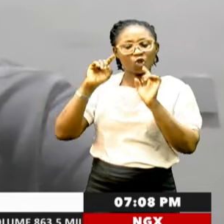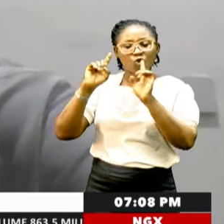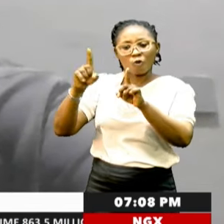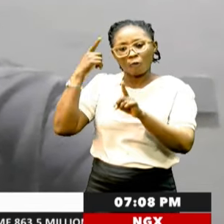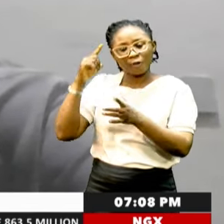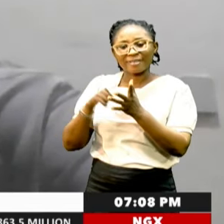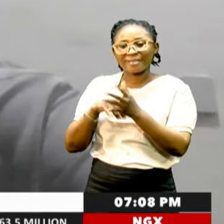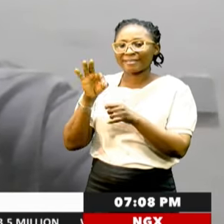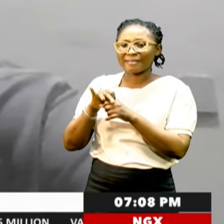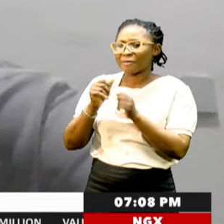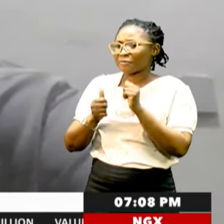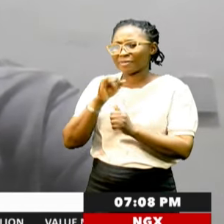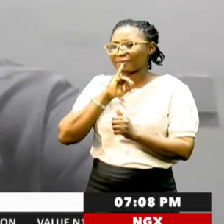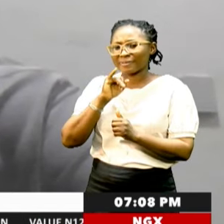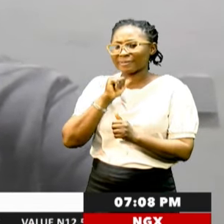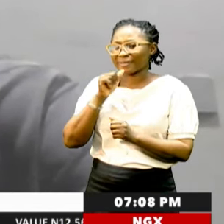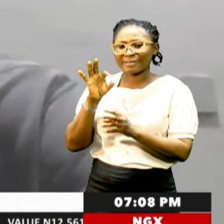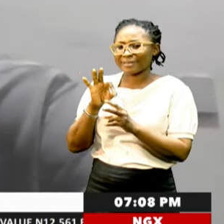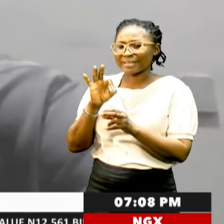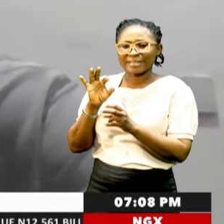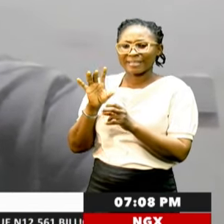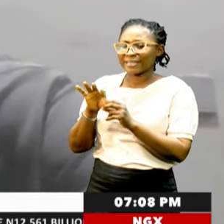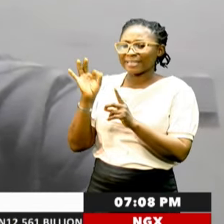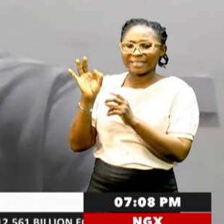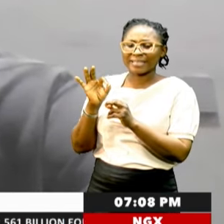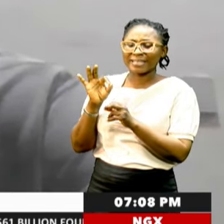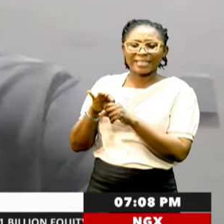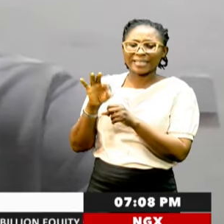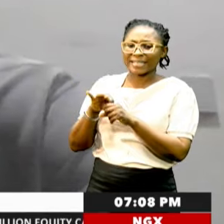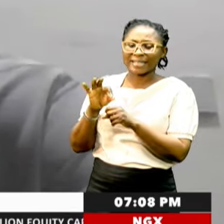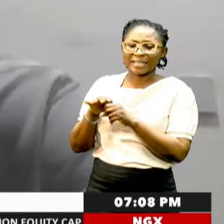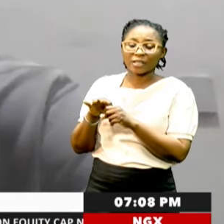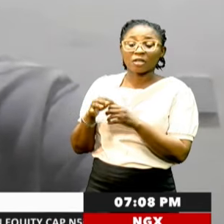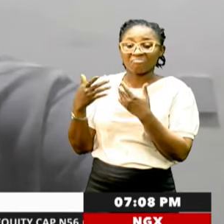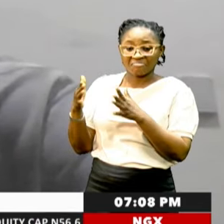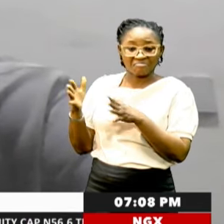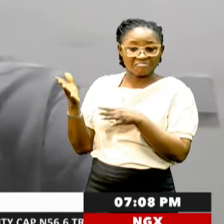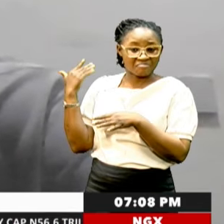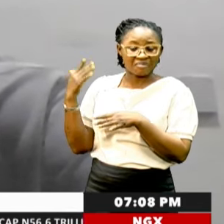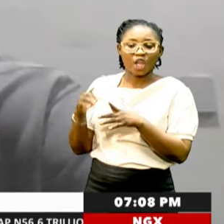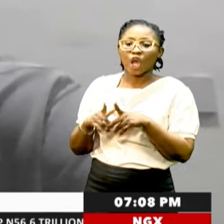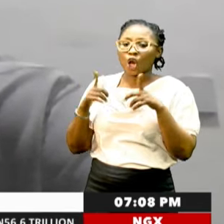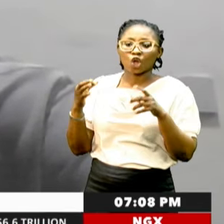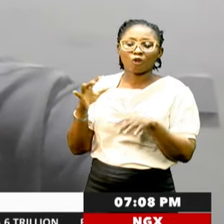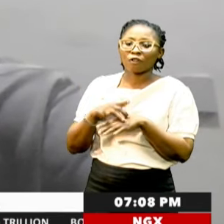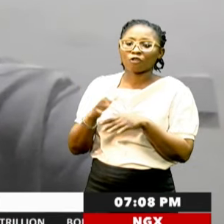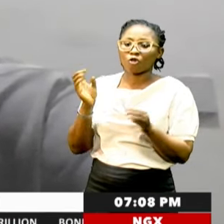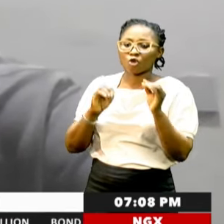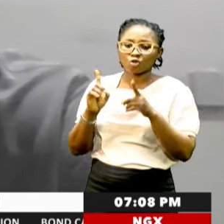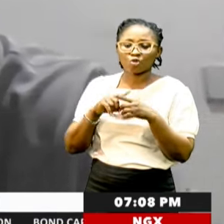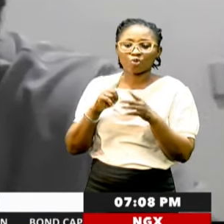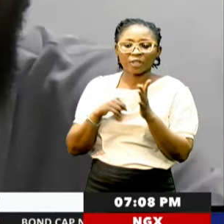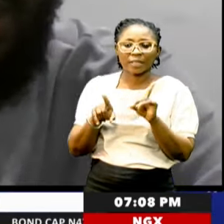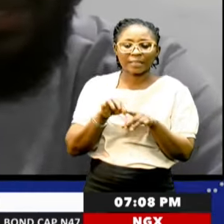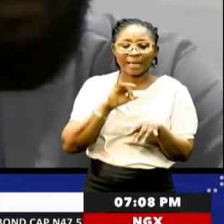in my view, is a snap election, well, one wonders. But having said that, a number of factors basically contributed, like I